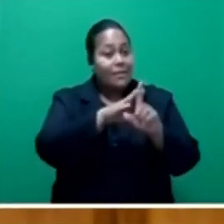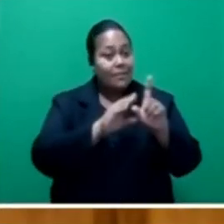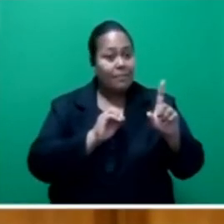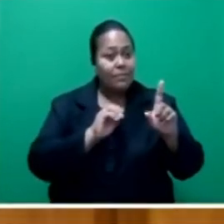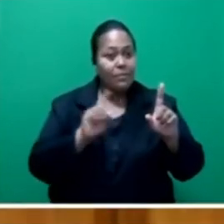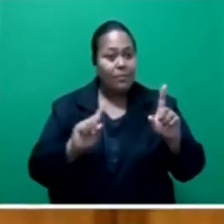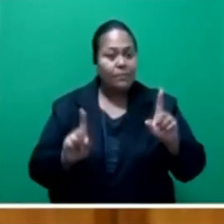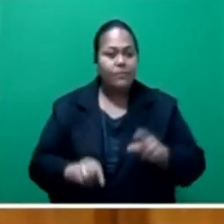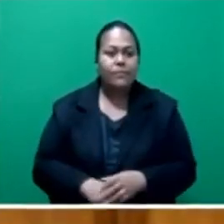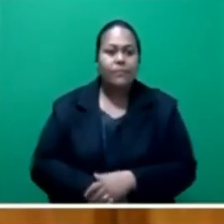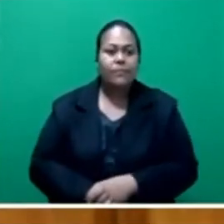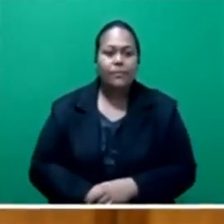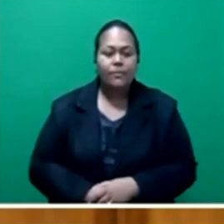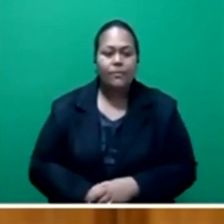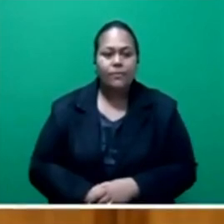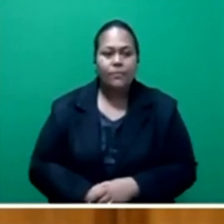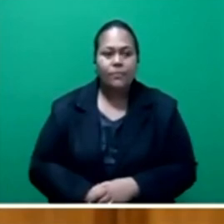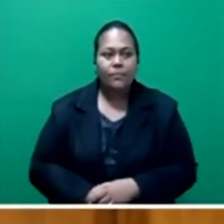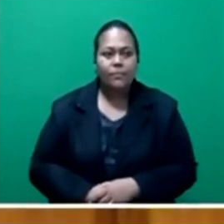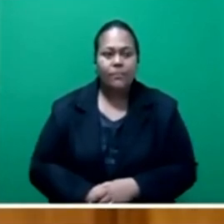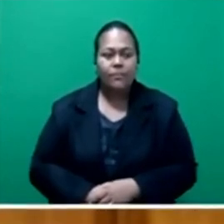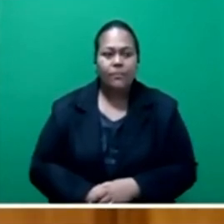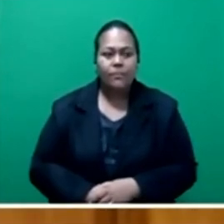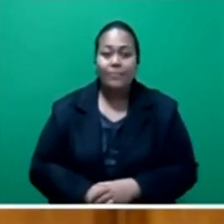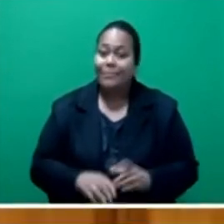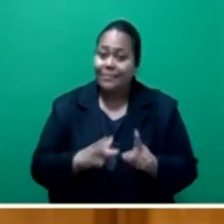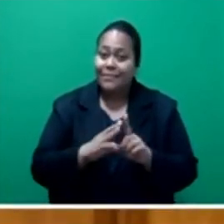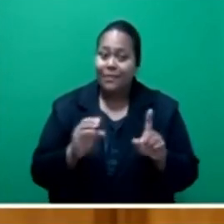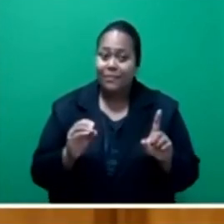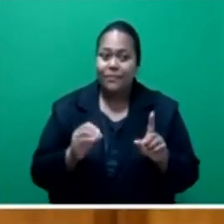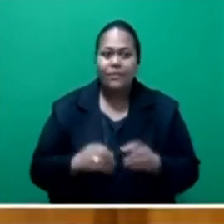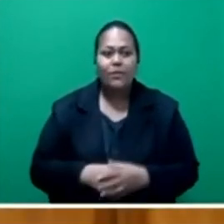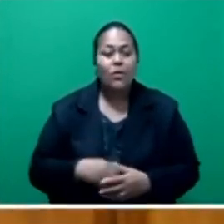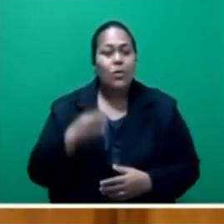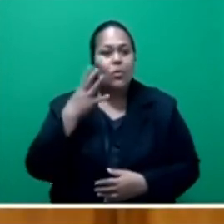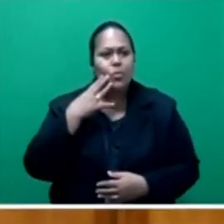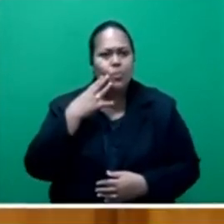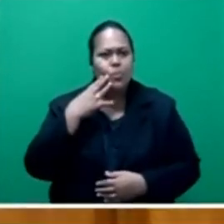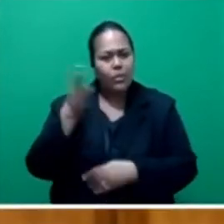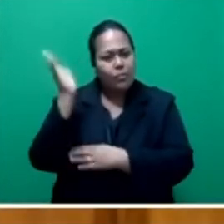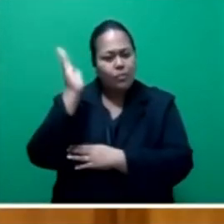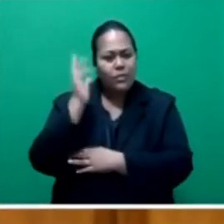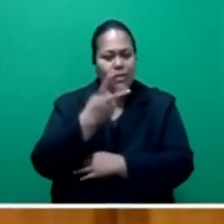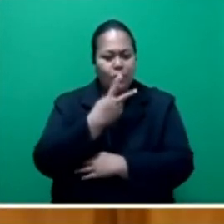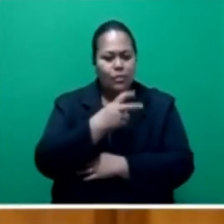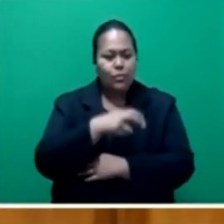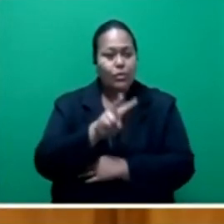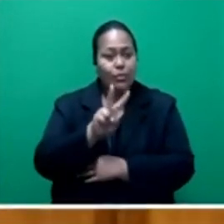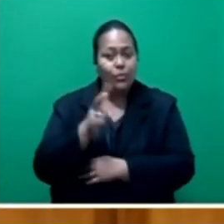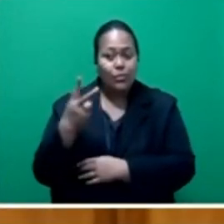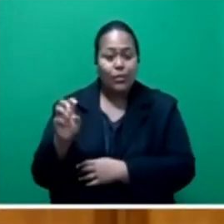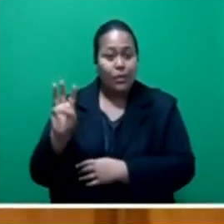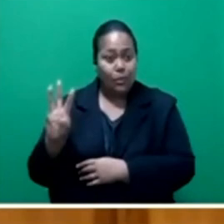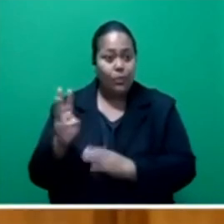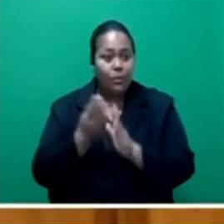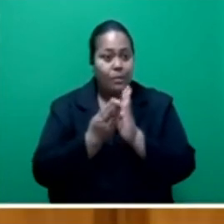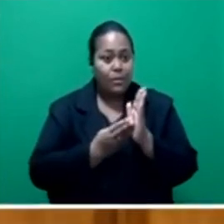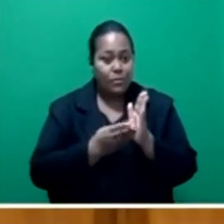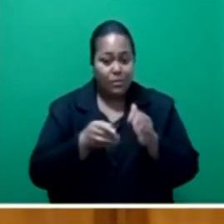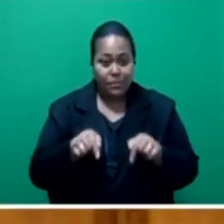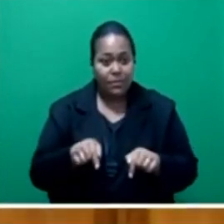when presenting the 2022-2023 budget in parliament,